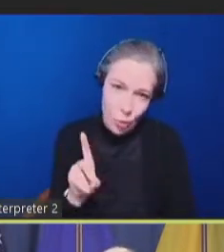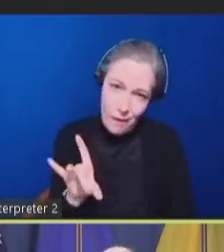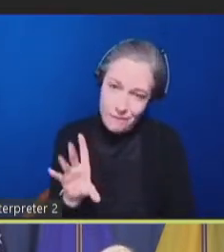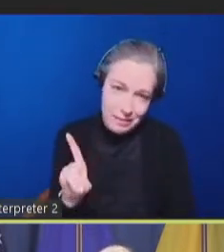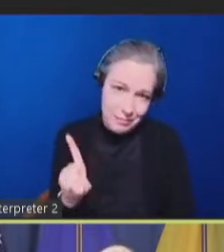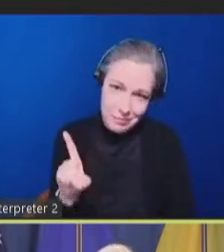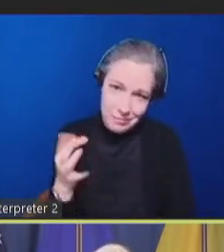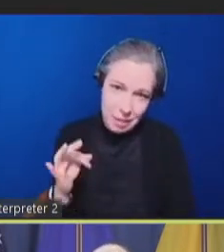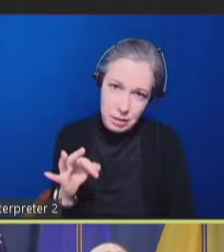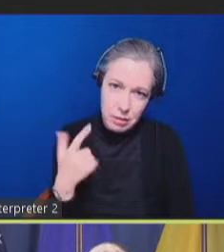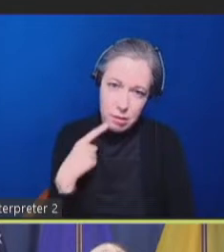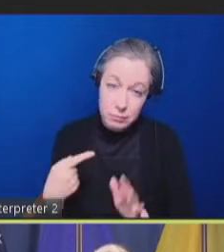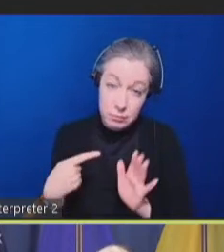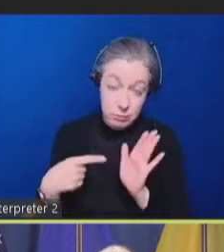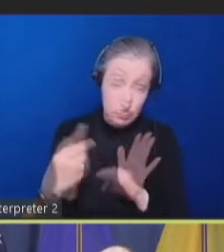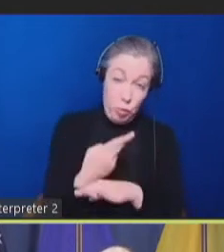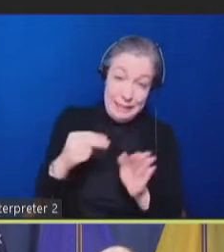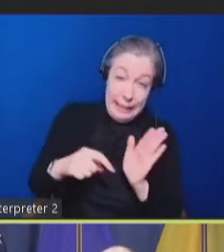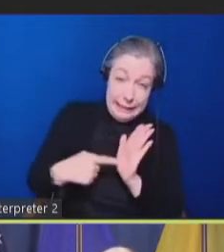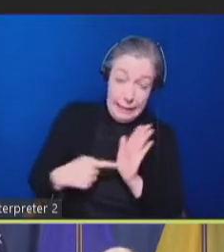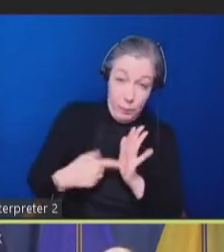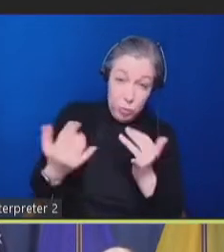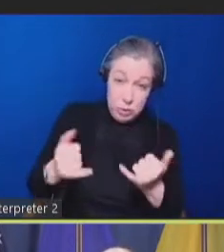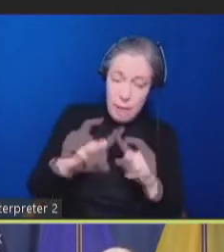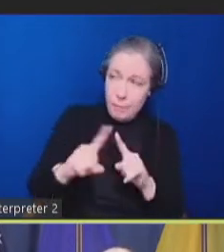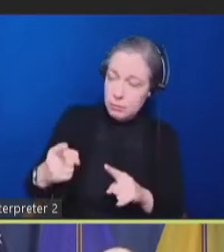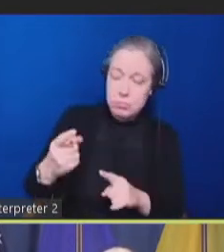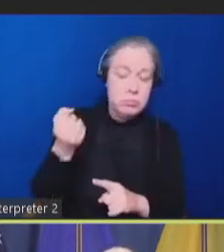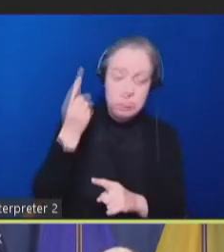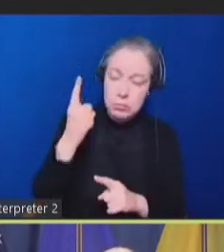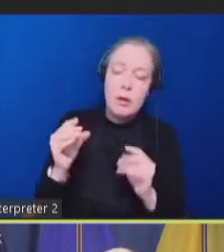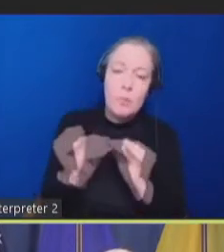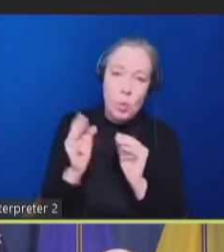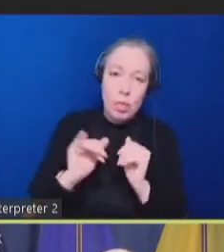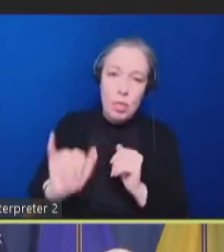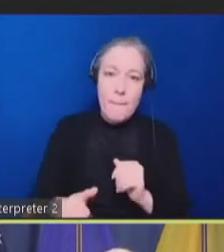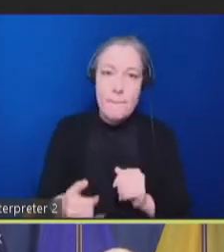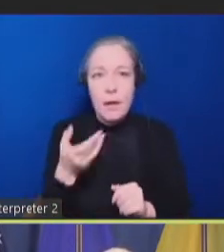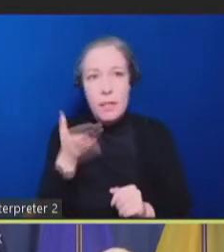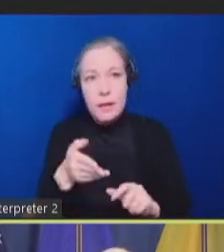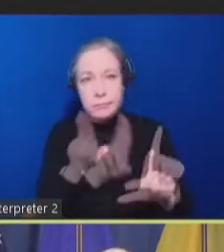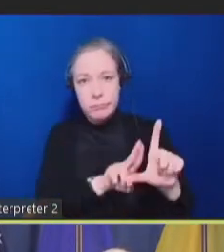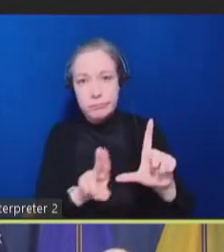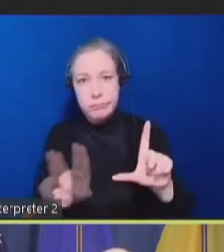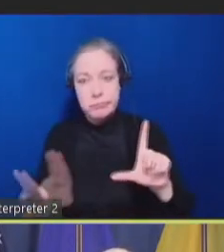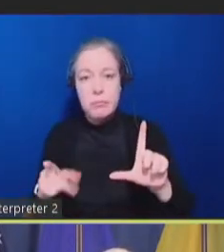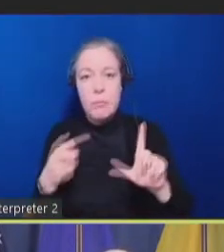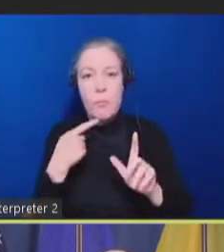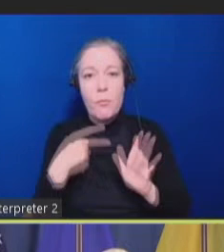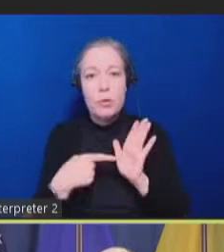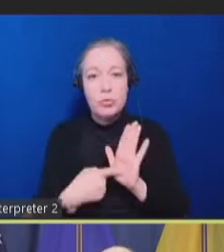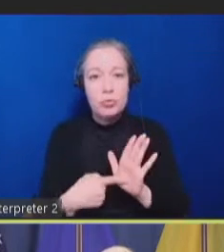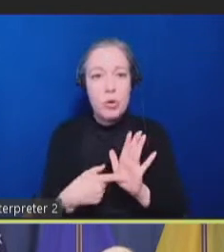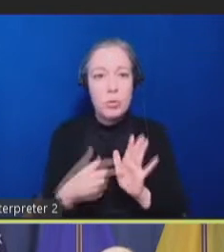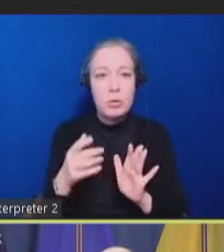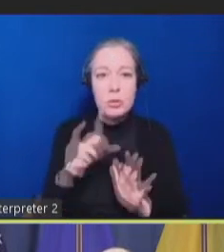but I you to think beyond the pandemic. What I'm showing on this slide is data from an amazing faculty member at my center, Franz